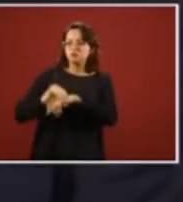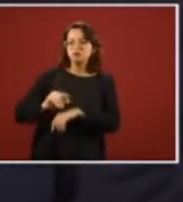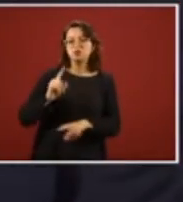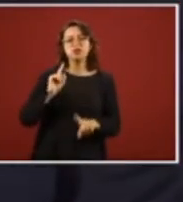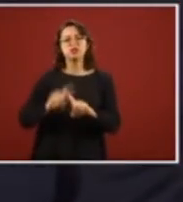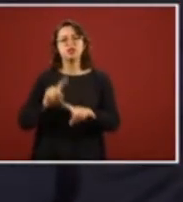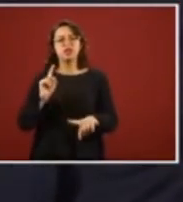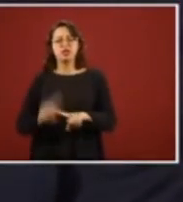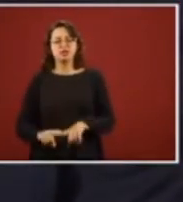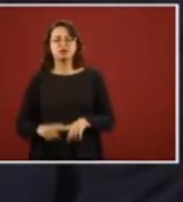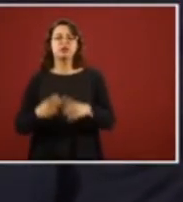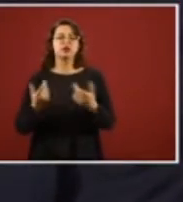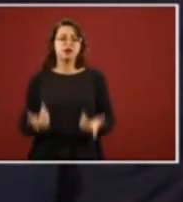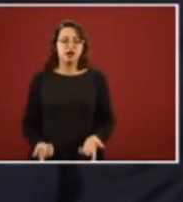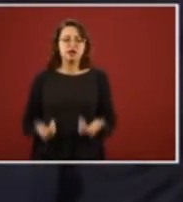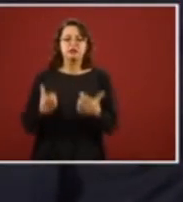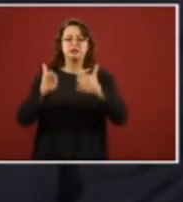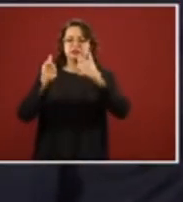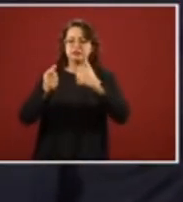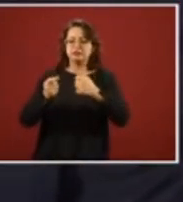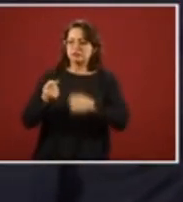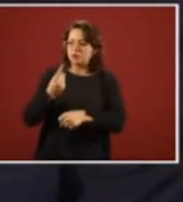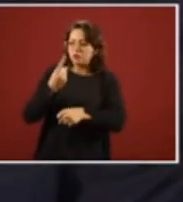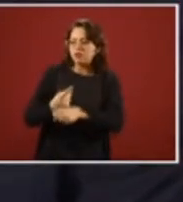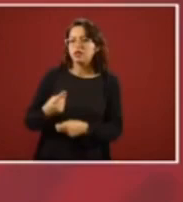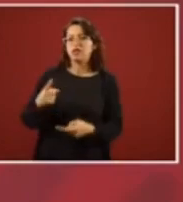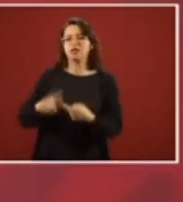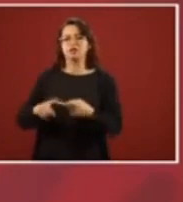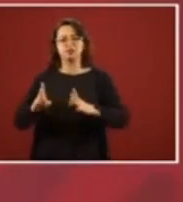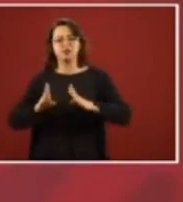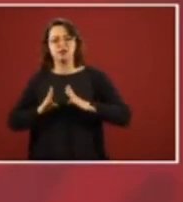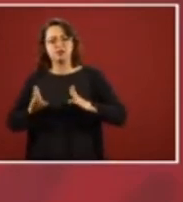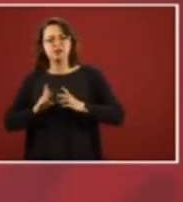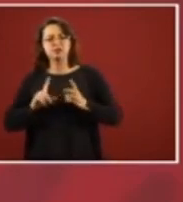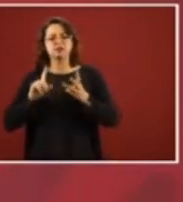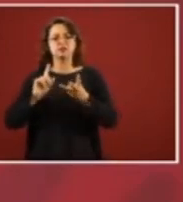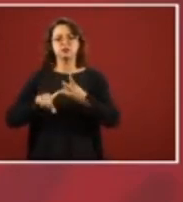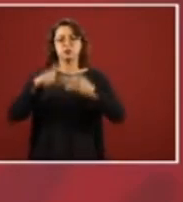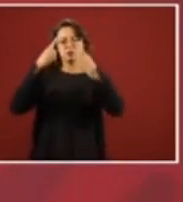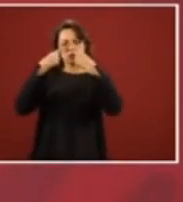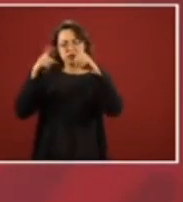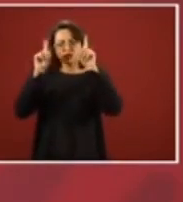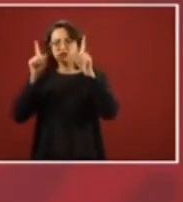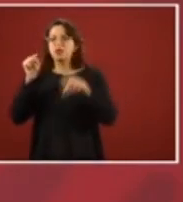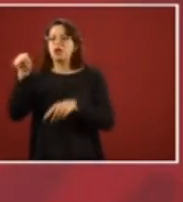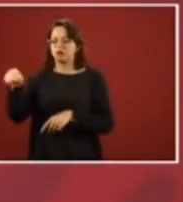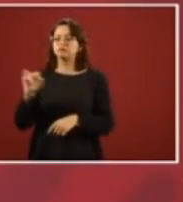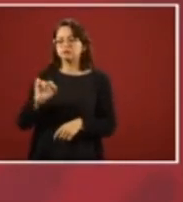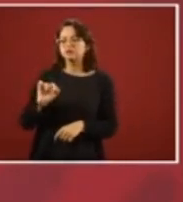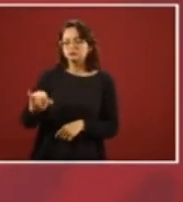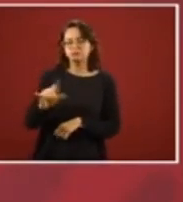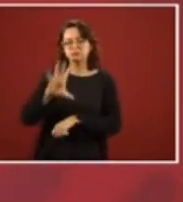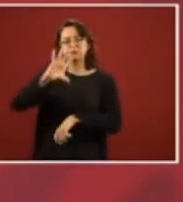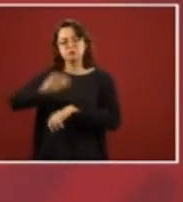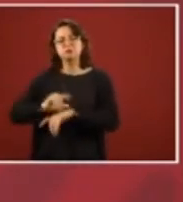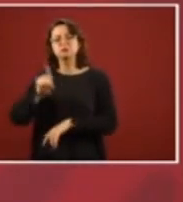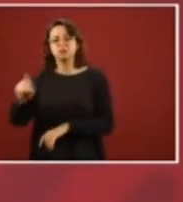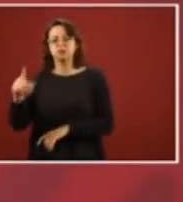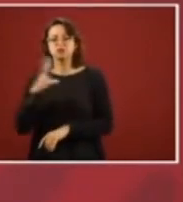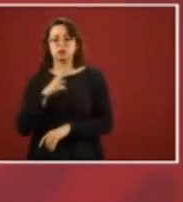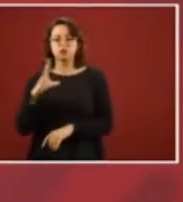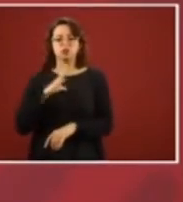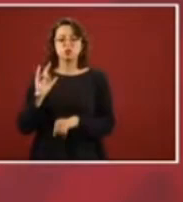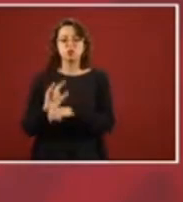Marines, they're the only ones that we would have permission or